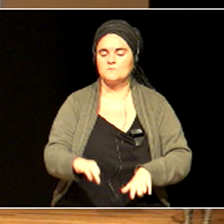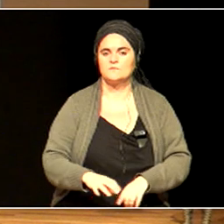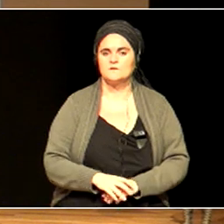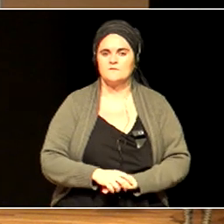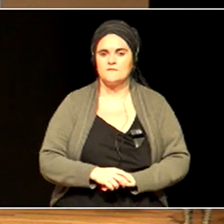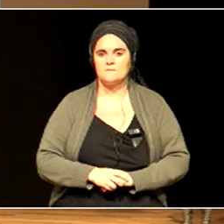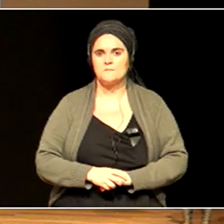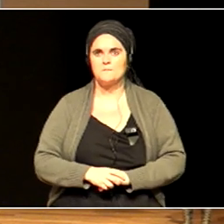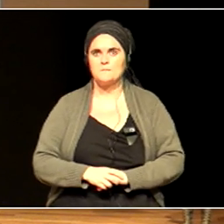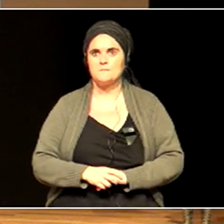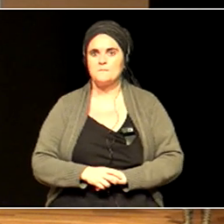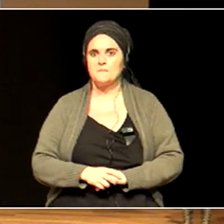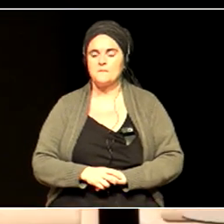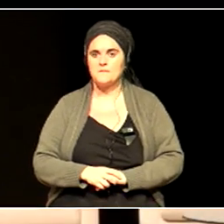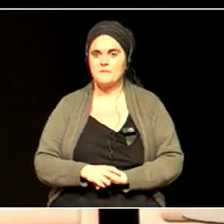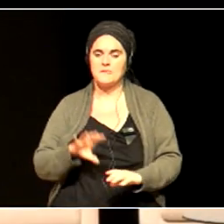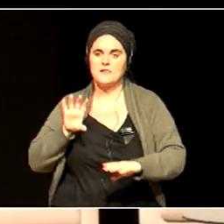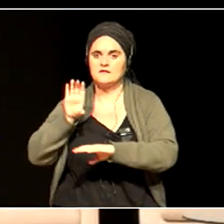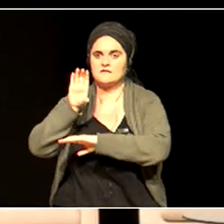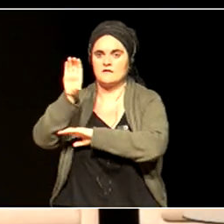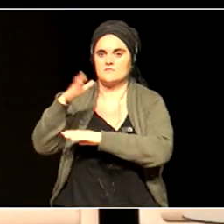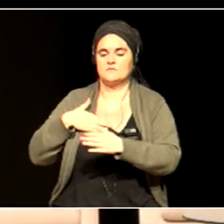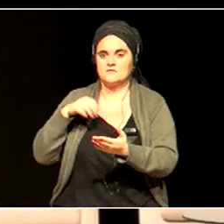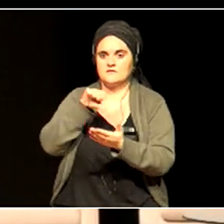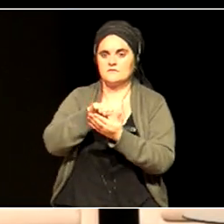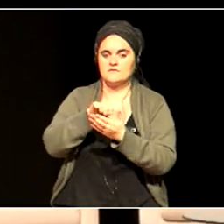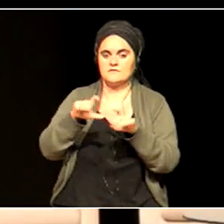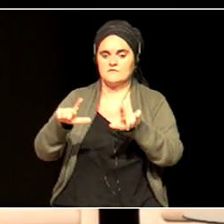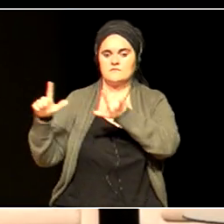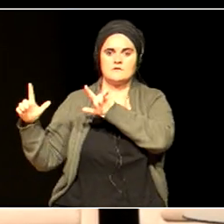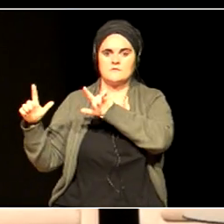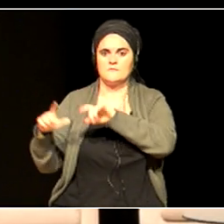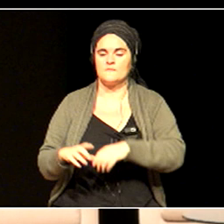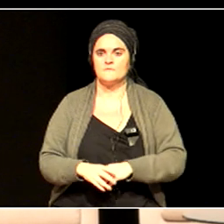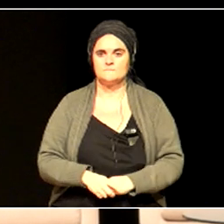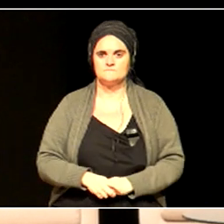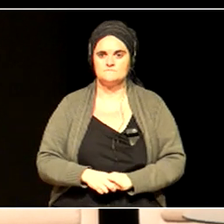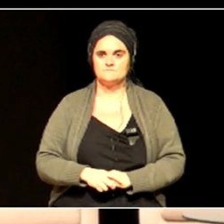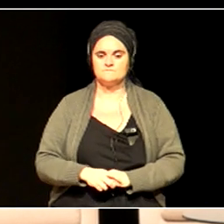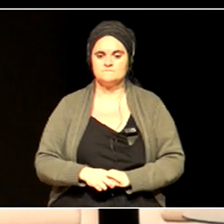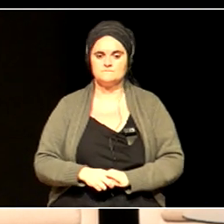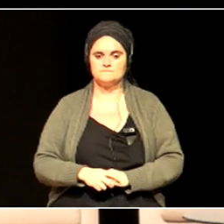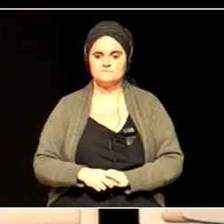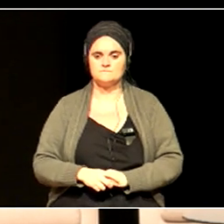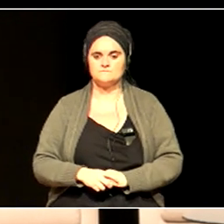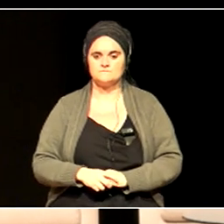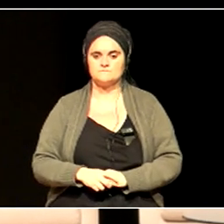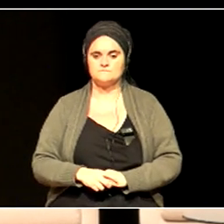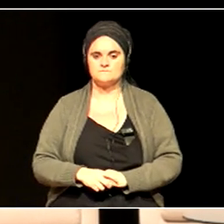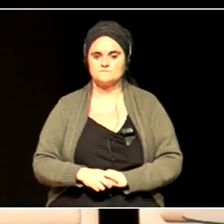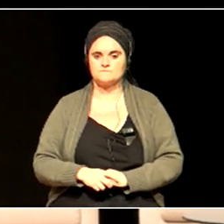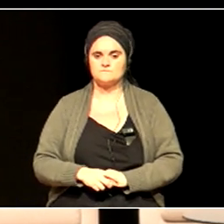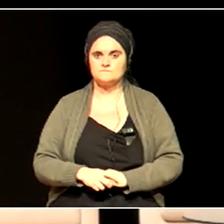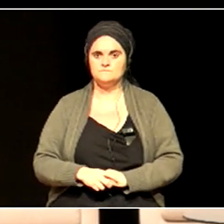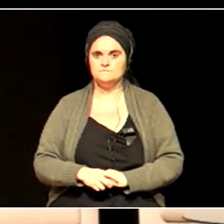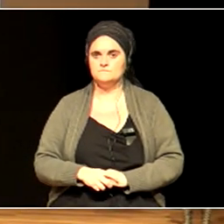It's electronic, but it's called a chronophage, because it has this animal at the